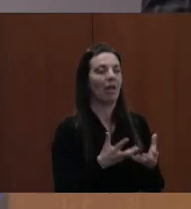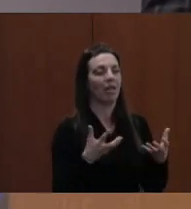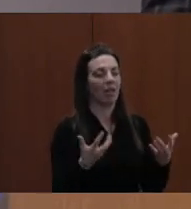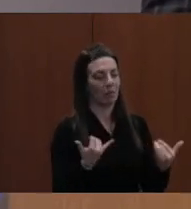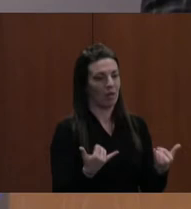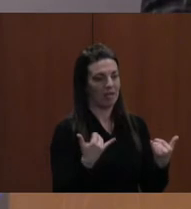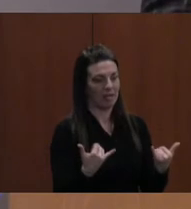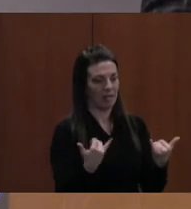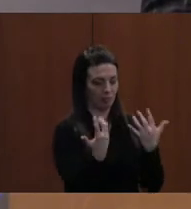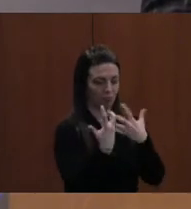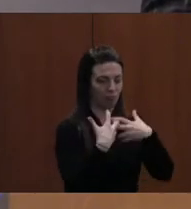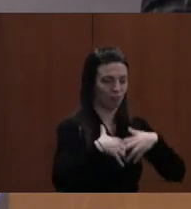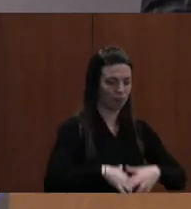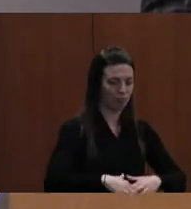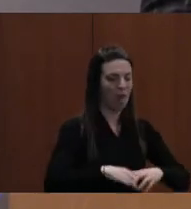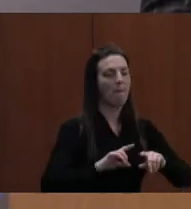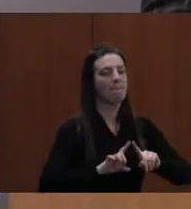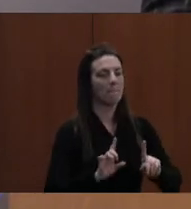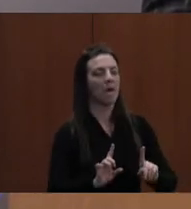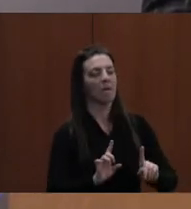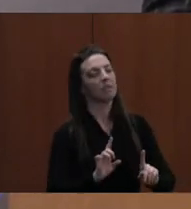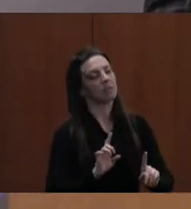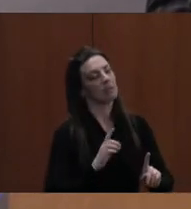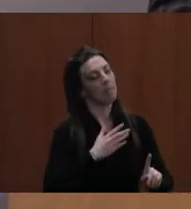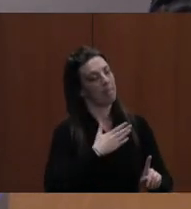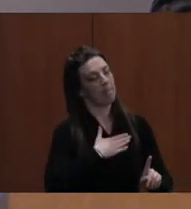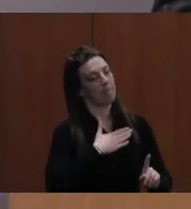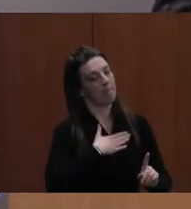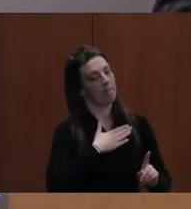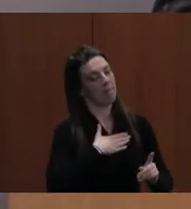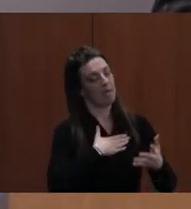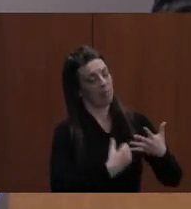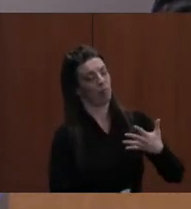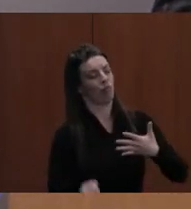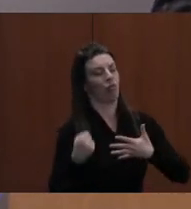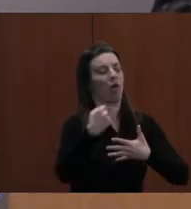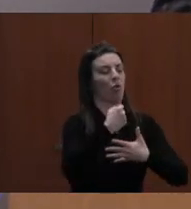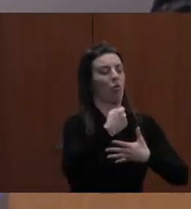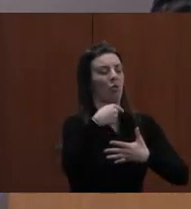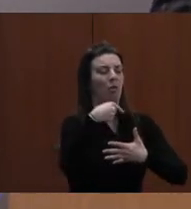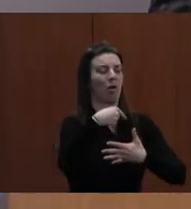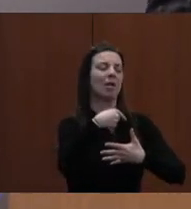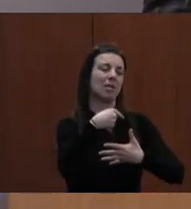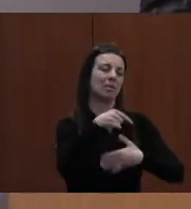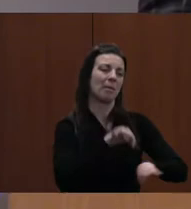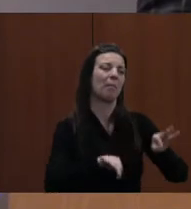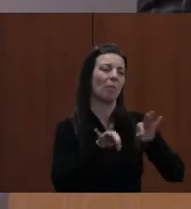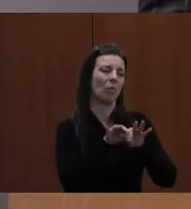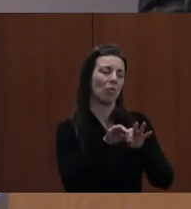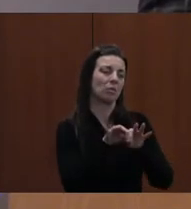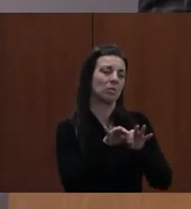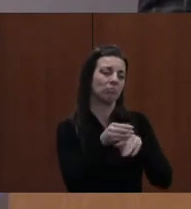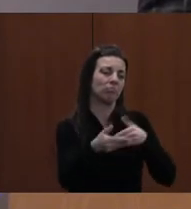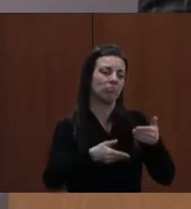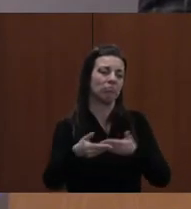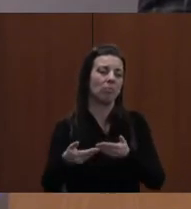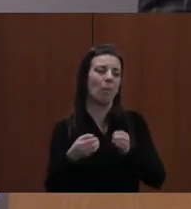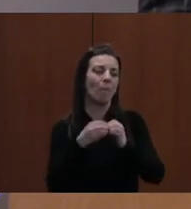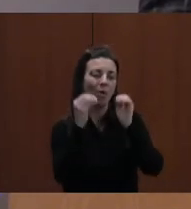for me, my priority would be putting more teachers, more adults in the classroom in front of the kids. So